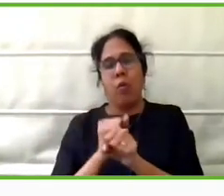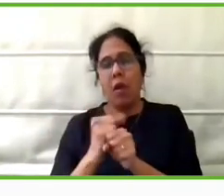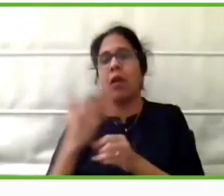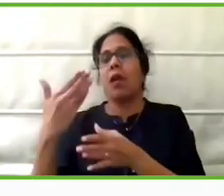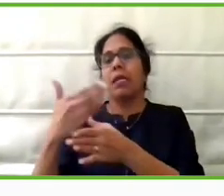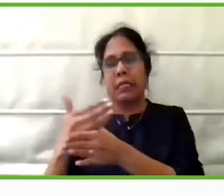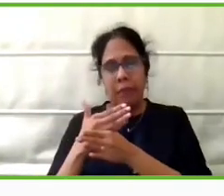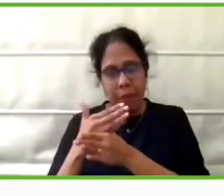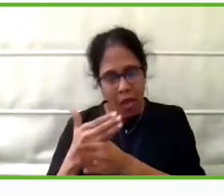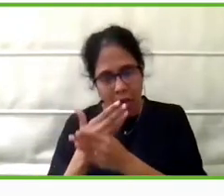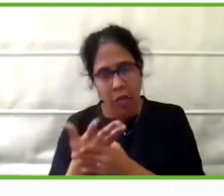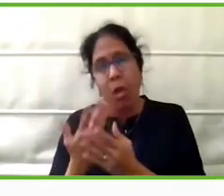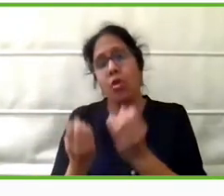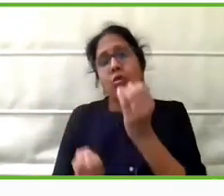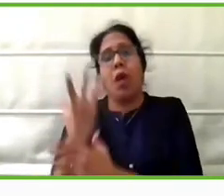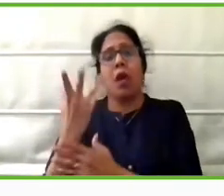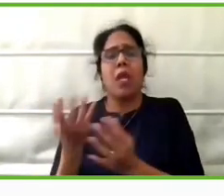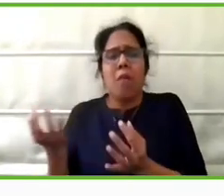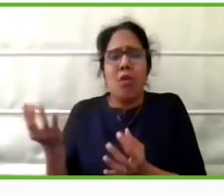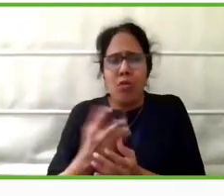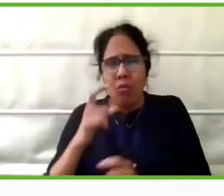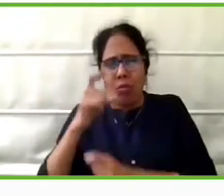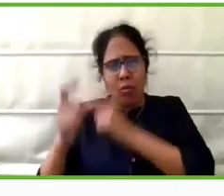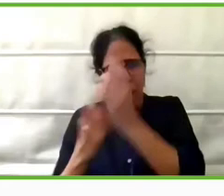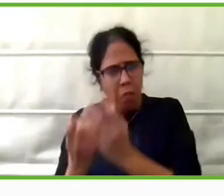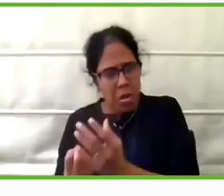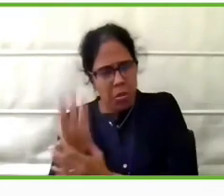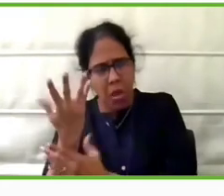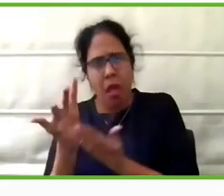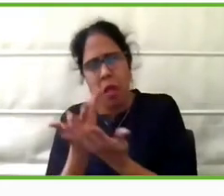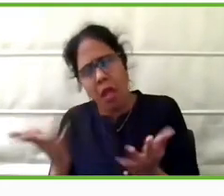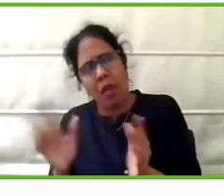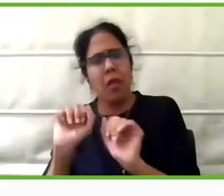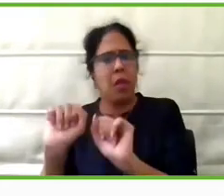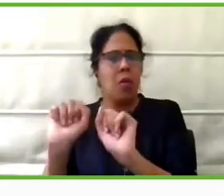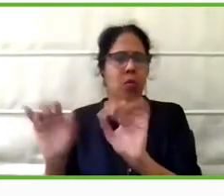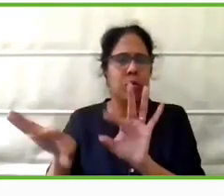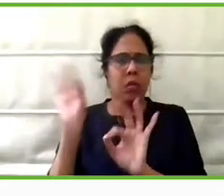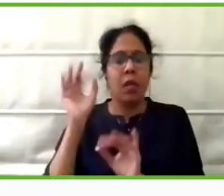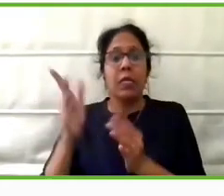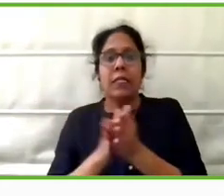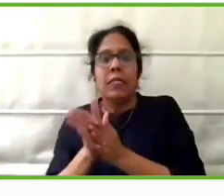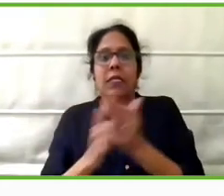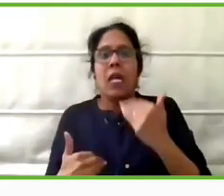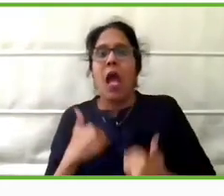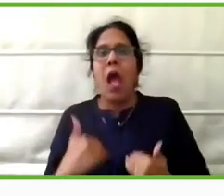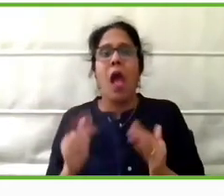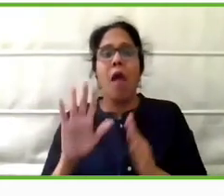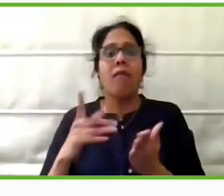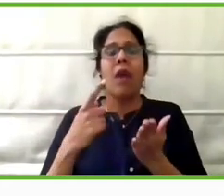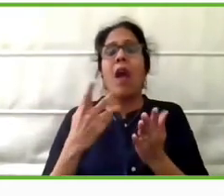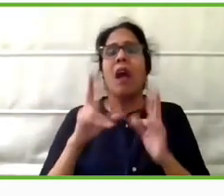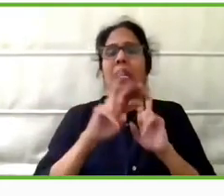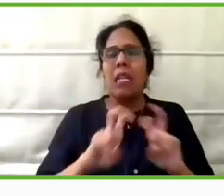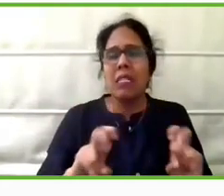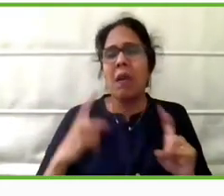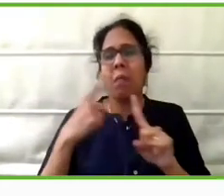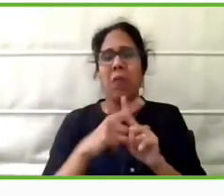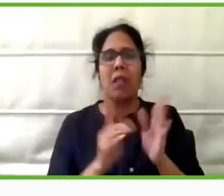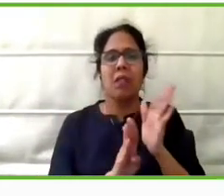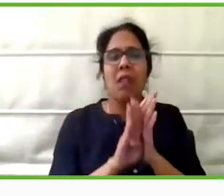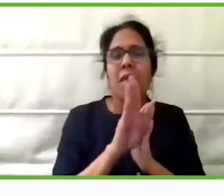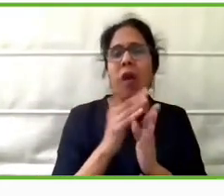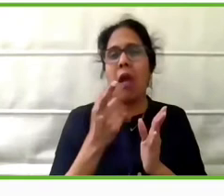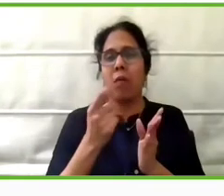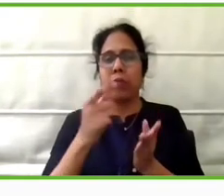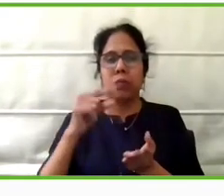they have an incentive to work in this model because a lot of their R&D costs are covered by the